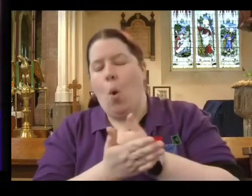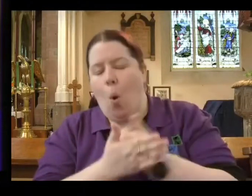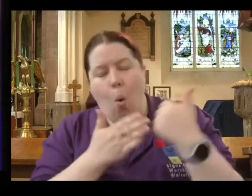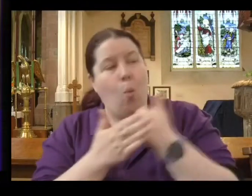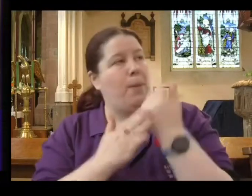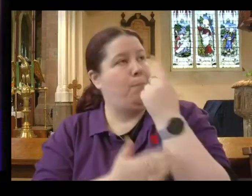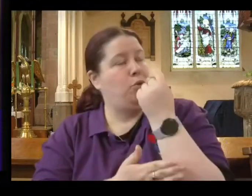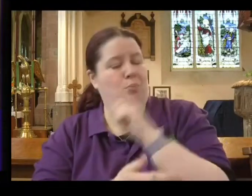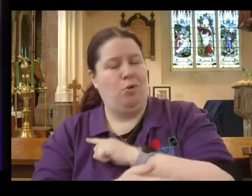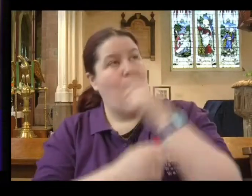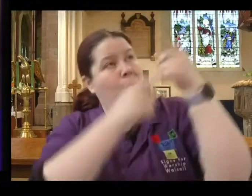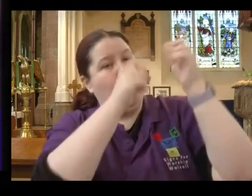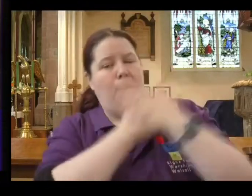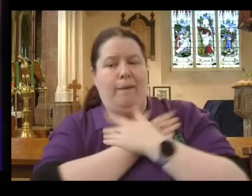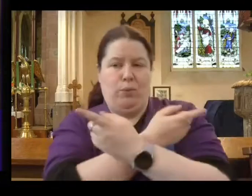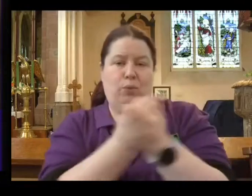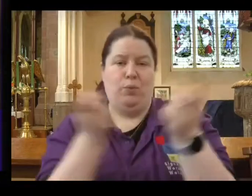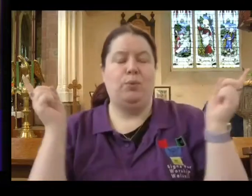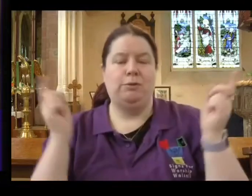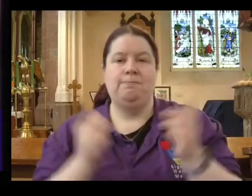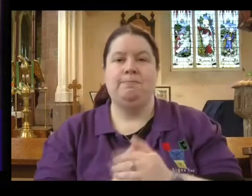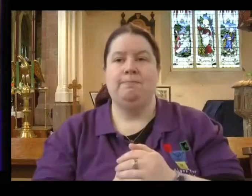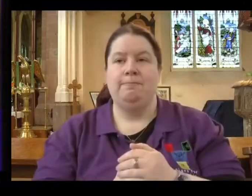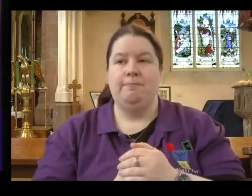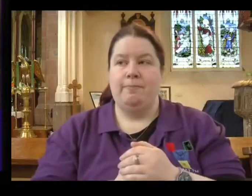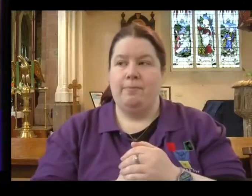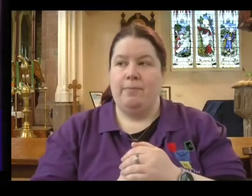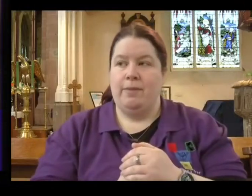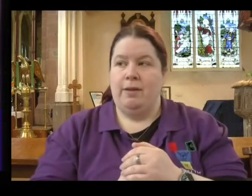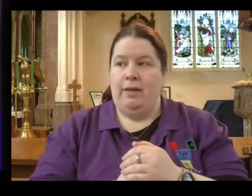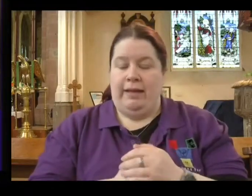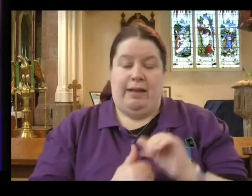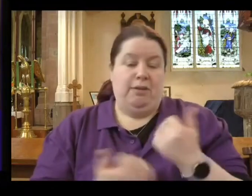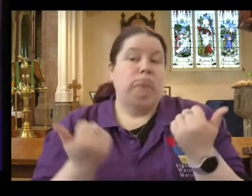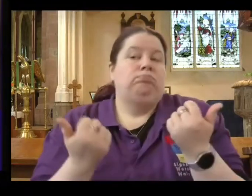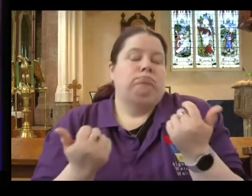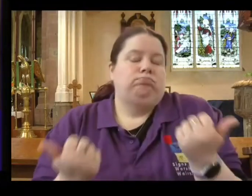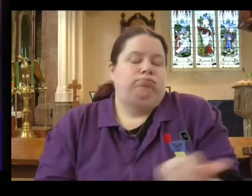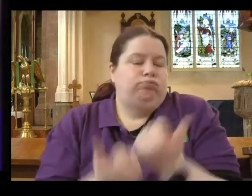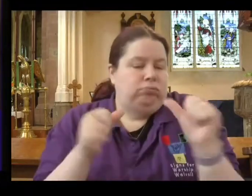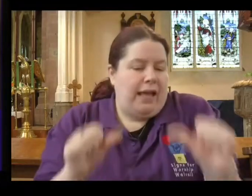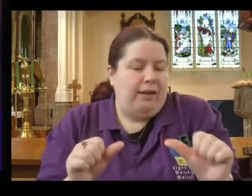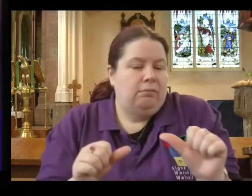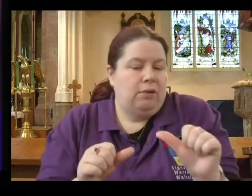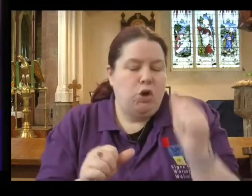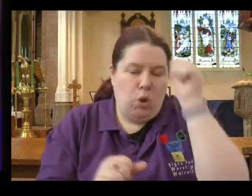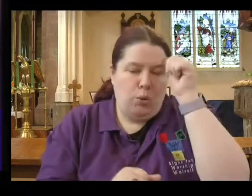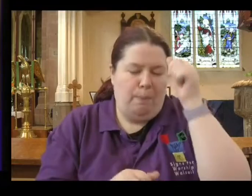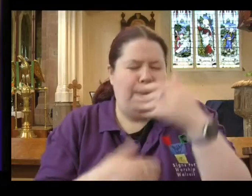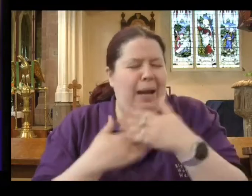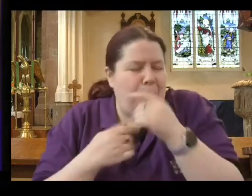So as I come towards the end of my talk today, which has been a bit of a ramble, I am aware of that, but at least it wasn't an hour long.